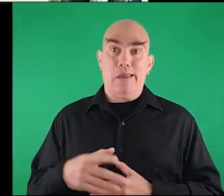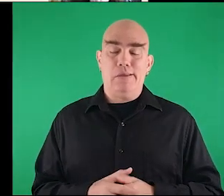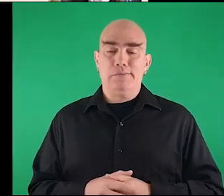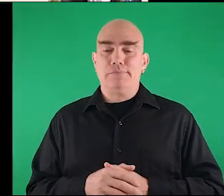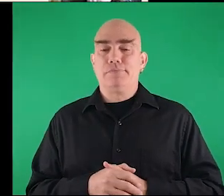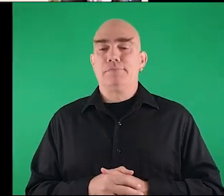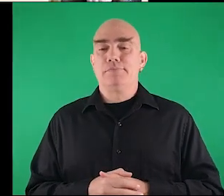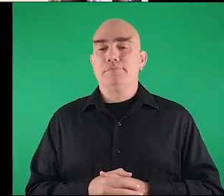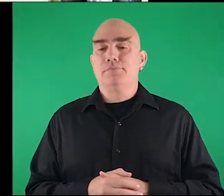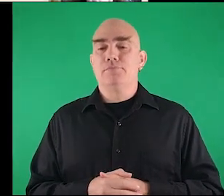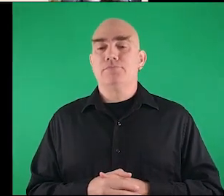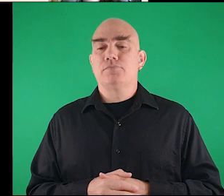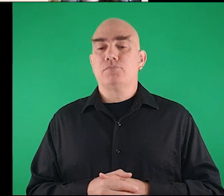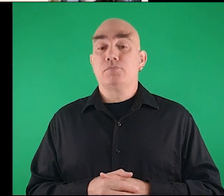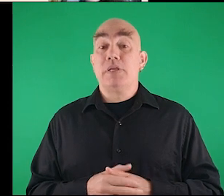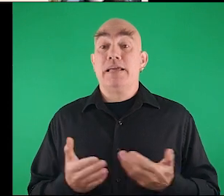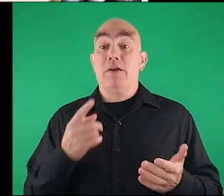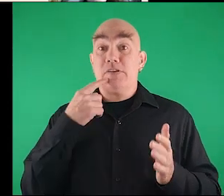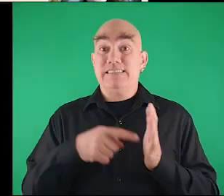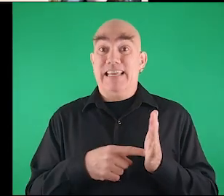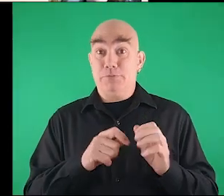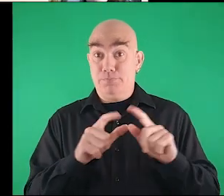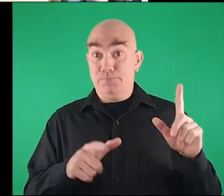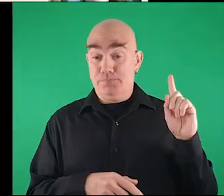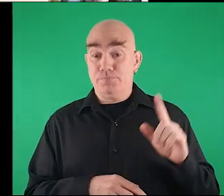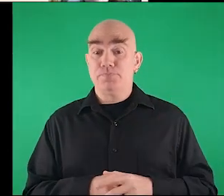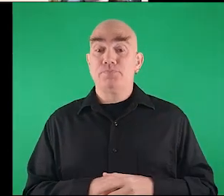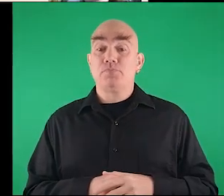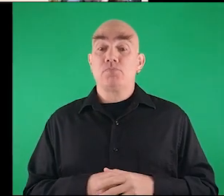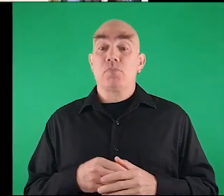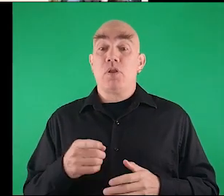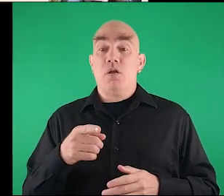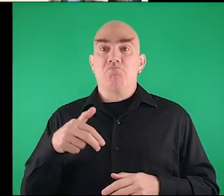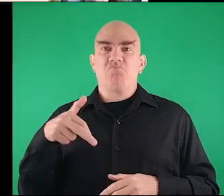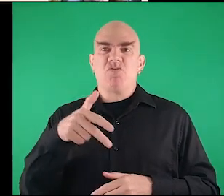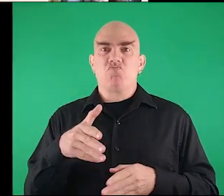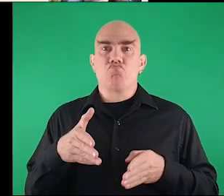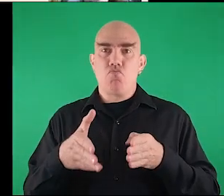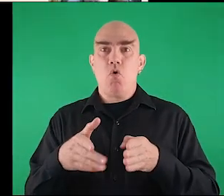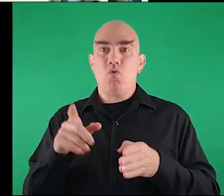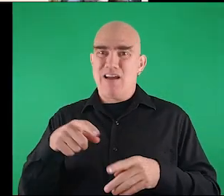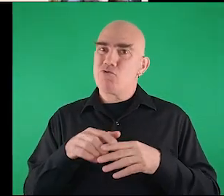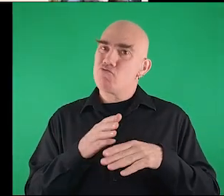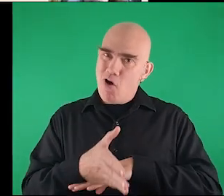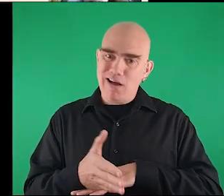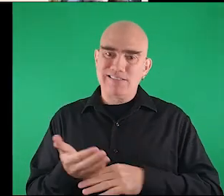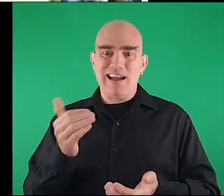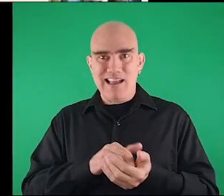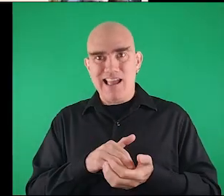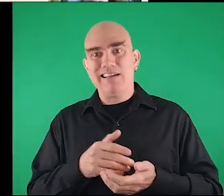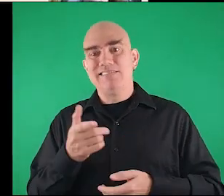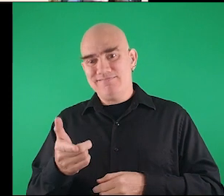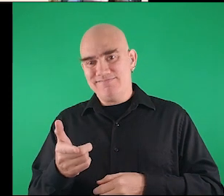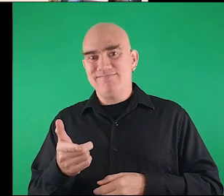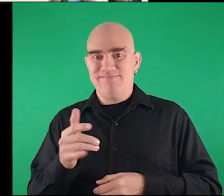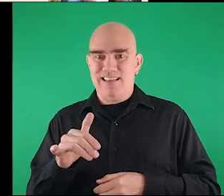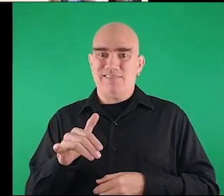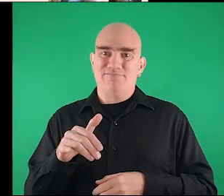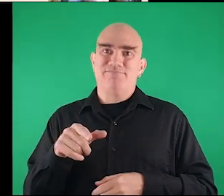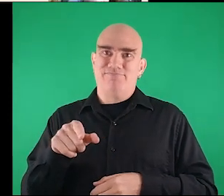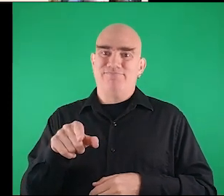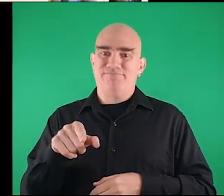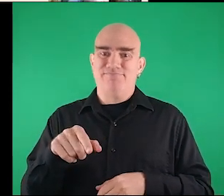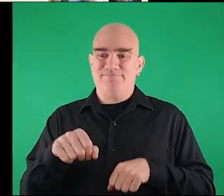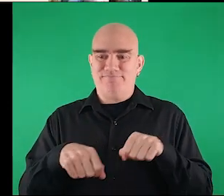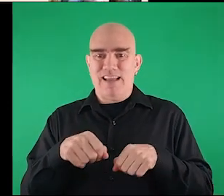okay okay here you have for example uh pedestrian road that you